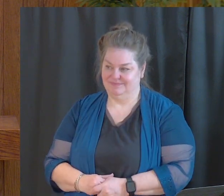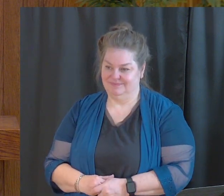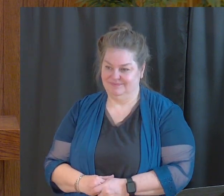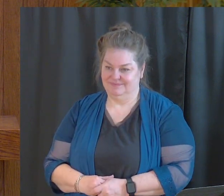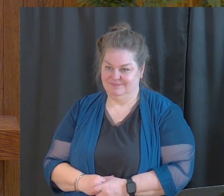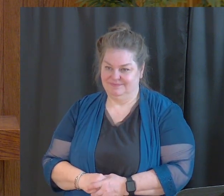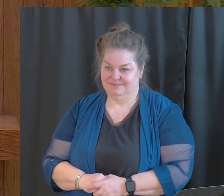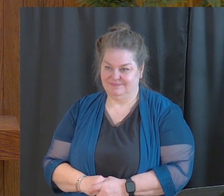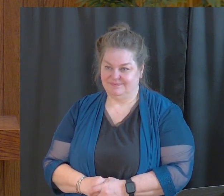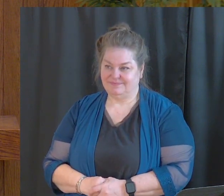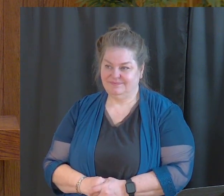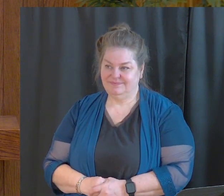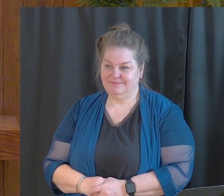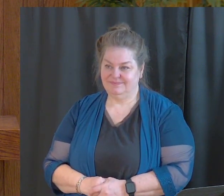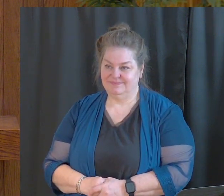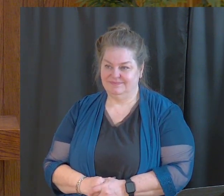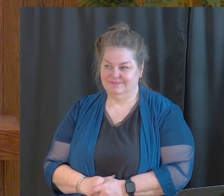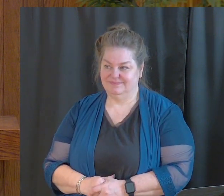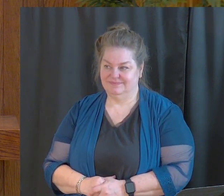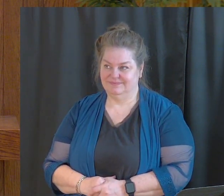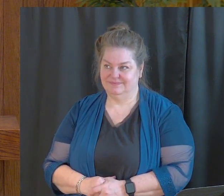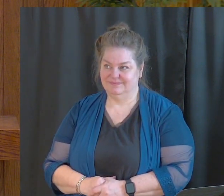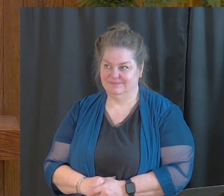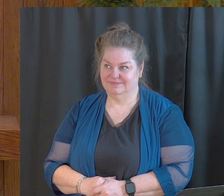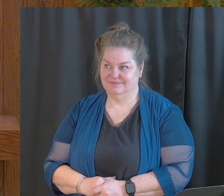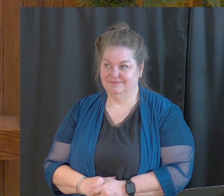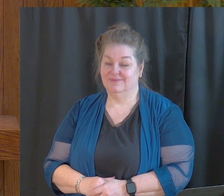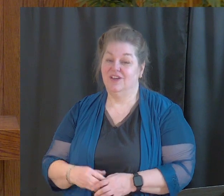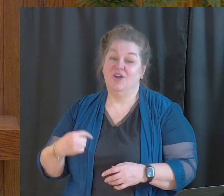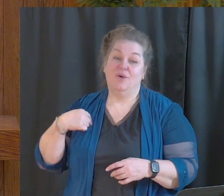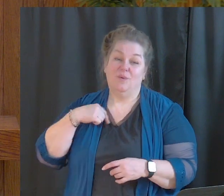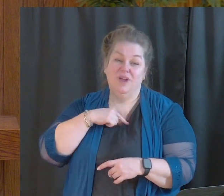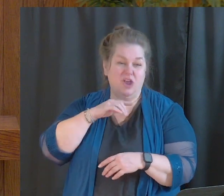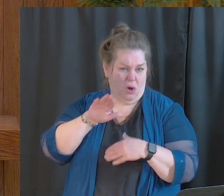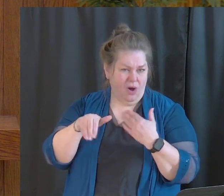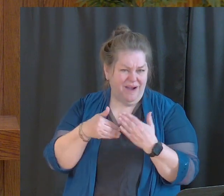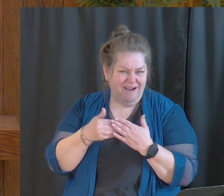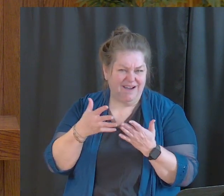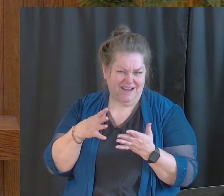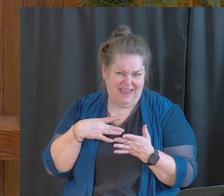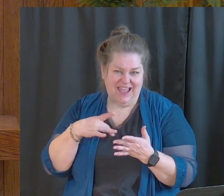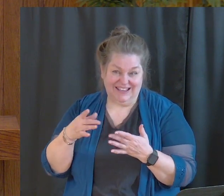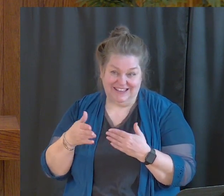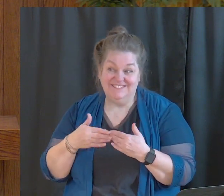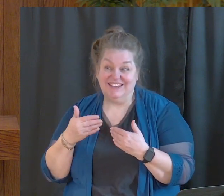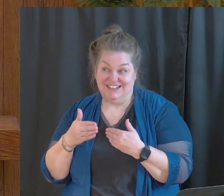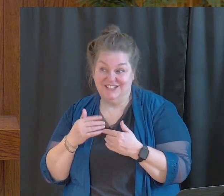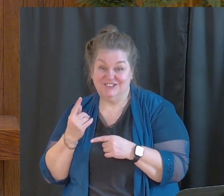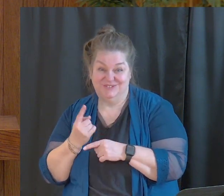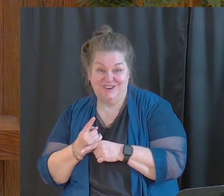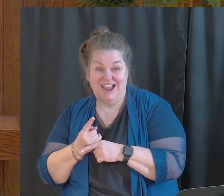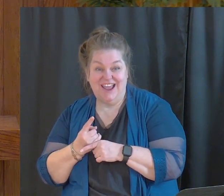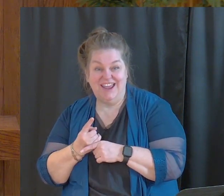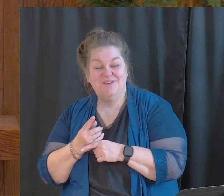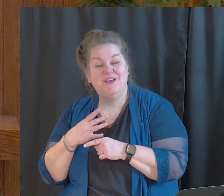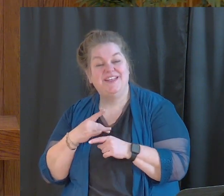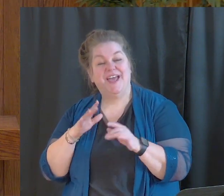And you know, after all, we all like convenience. We don't we?